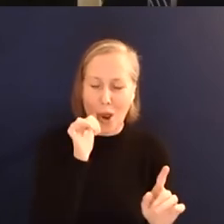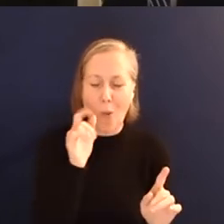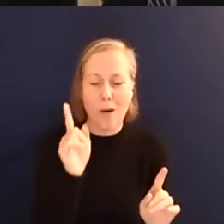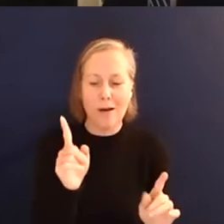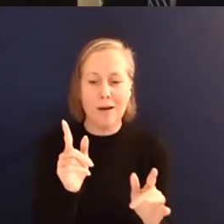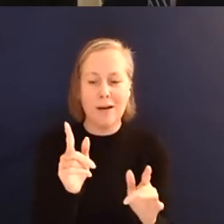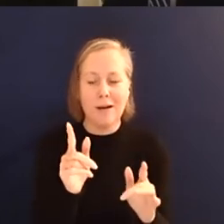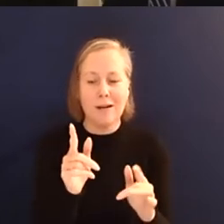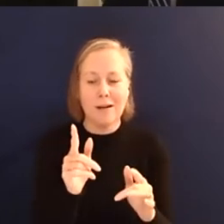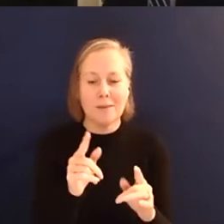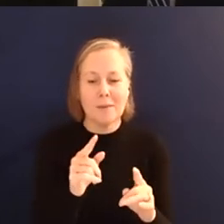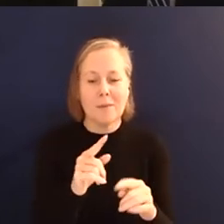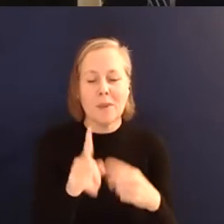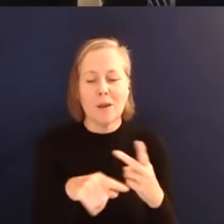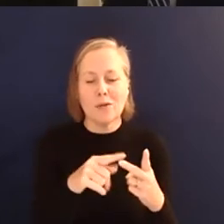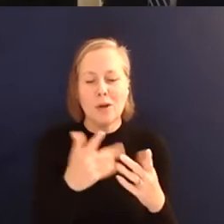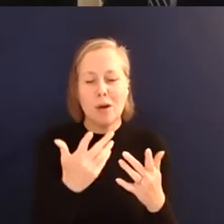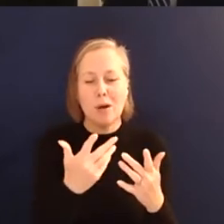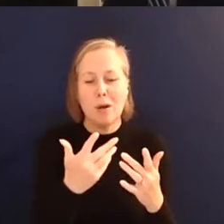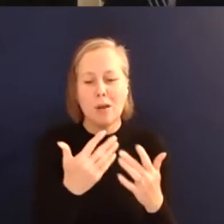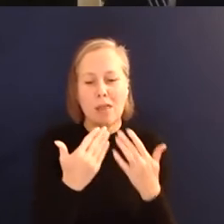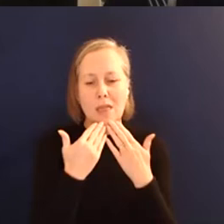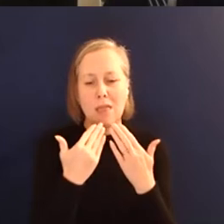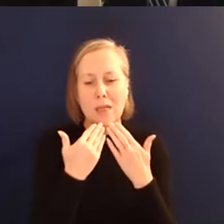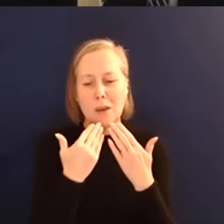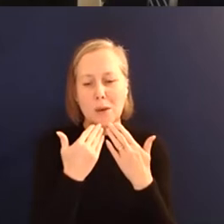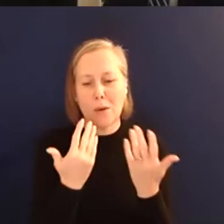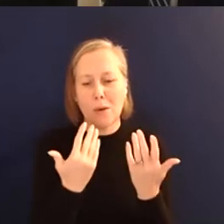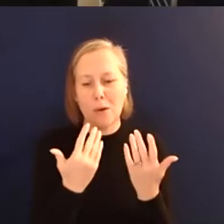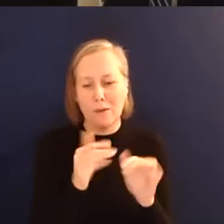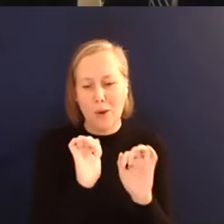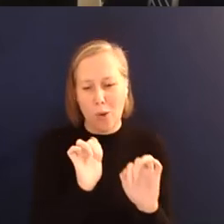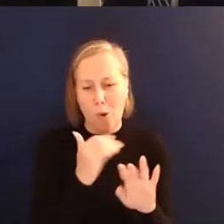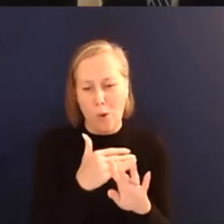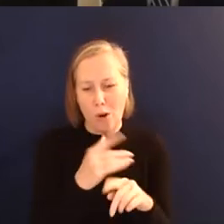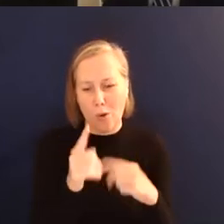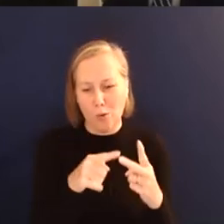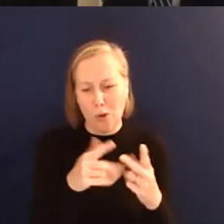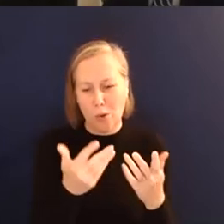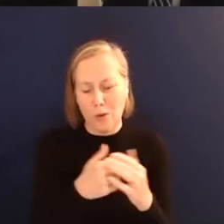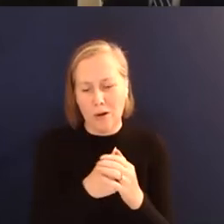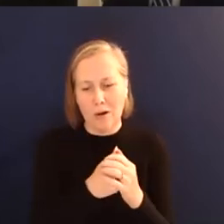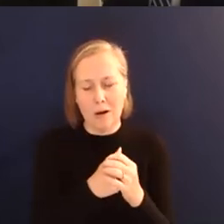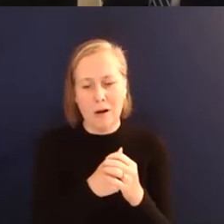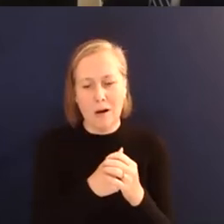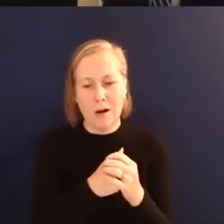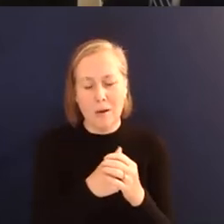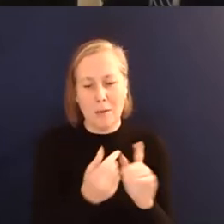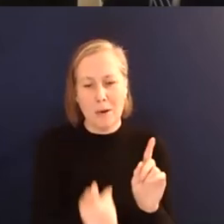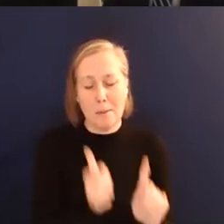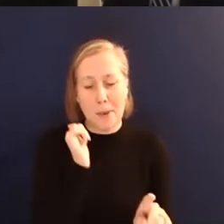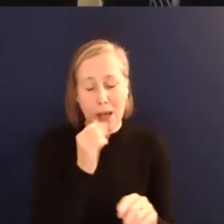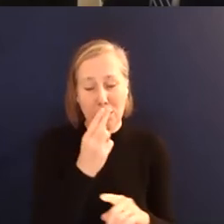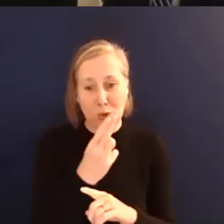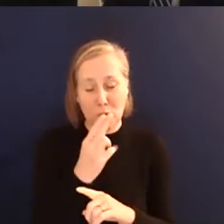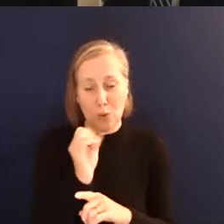all my panelists, thank you as well for your incredible work as well. So back in 2012,